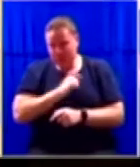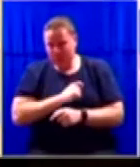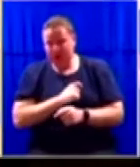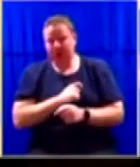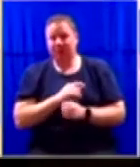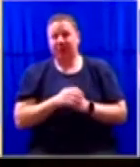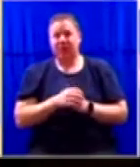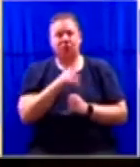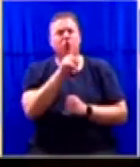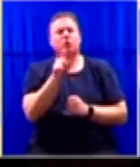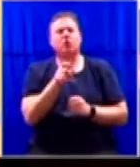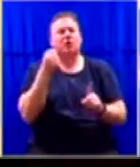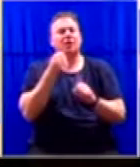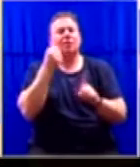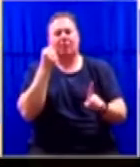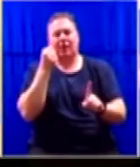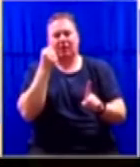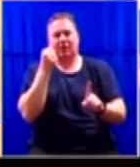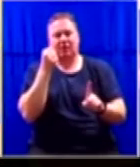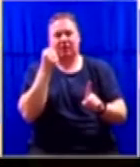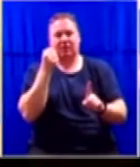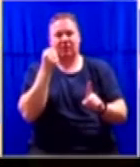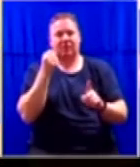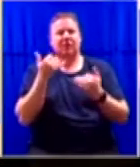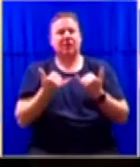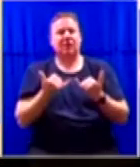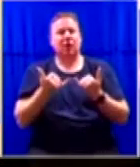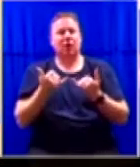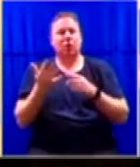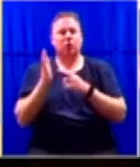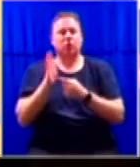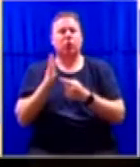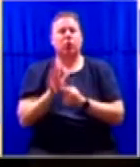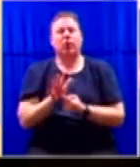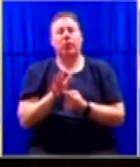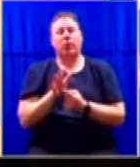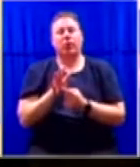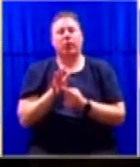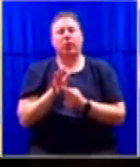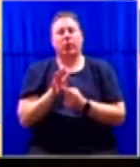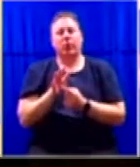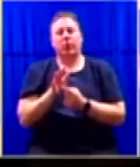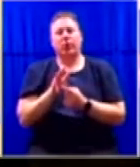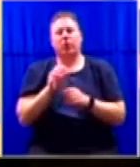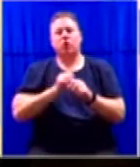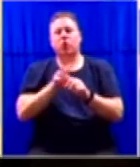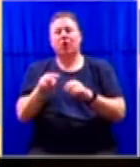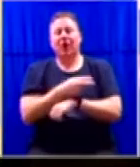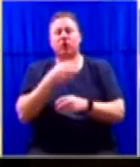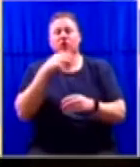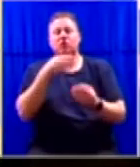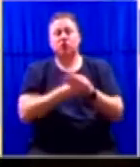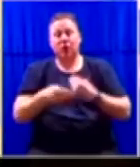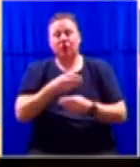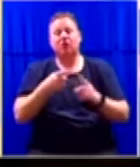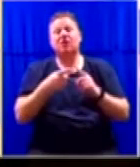is what impact will the recent revelations about the COVID-19 corruption, as well as other challenges facing